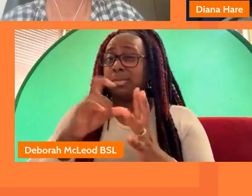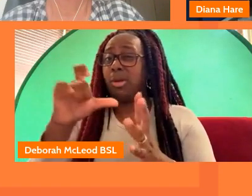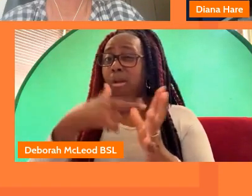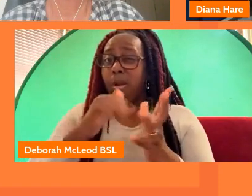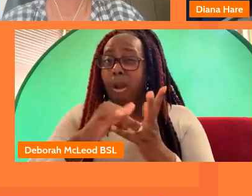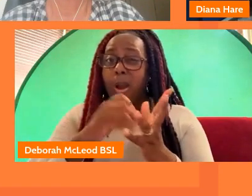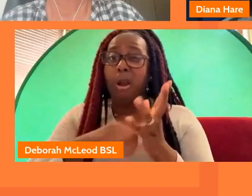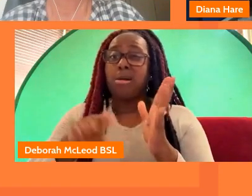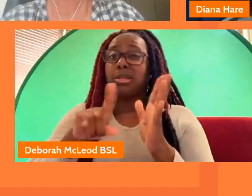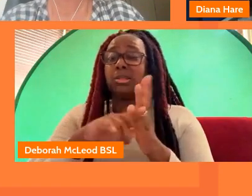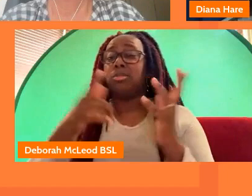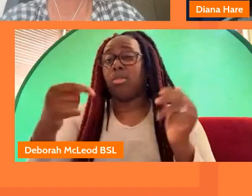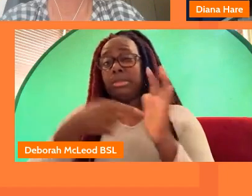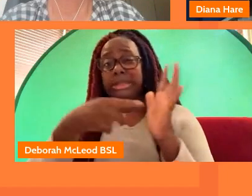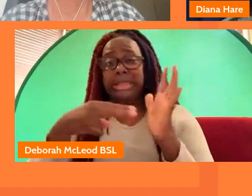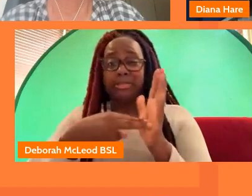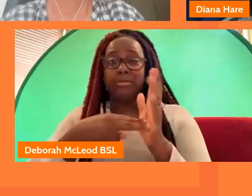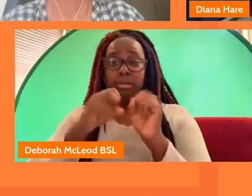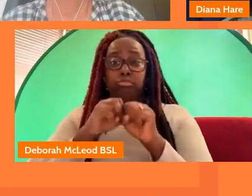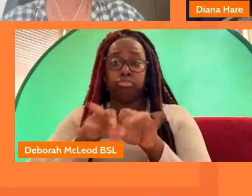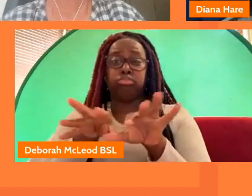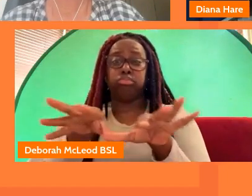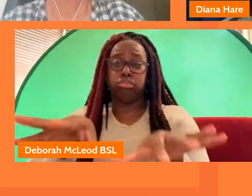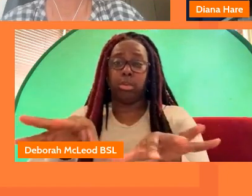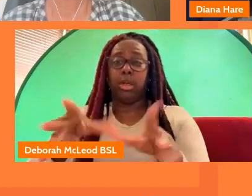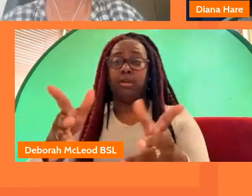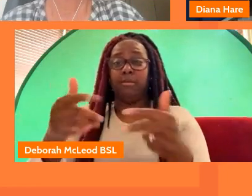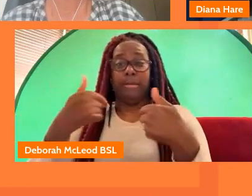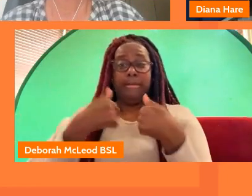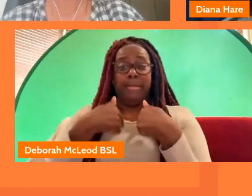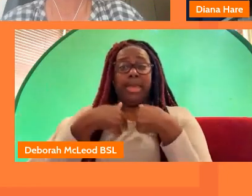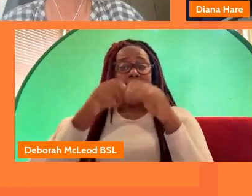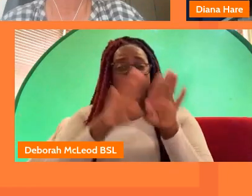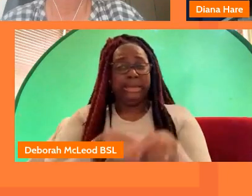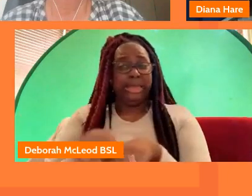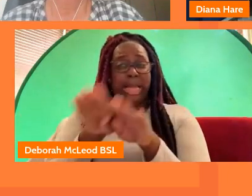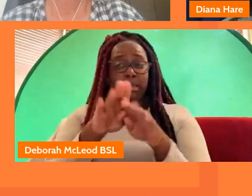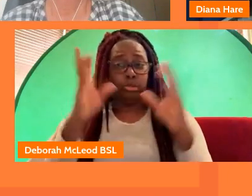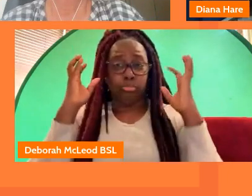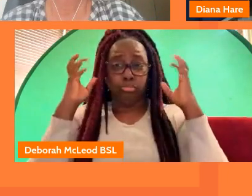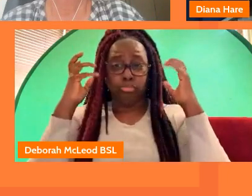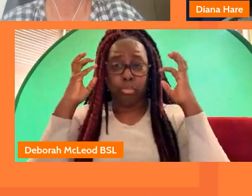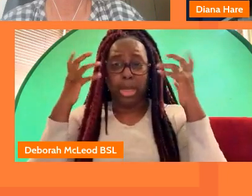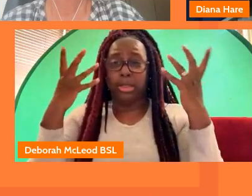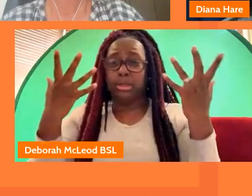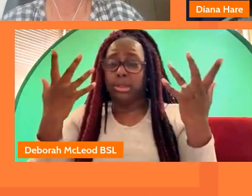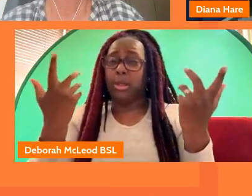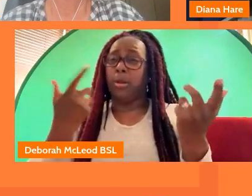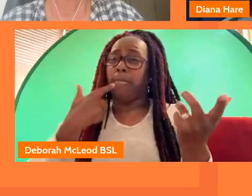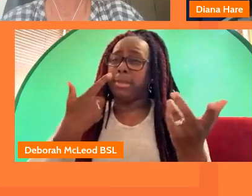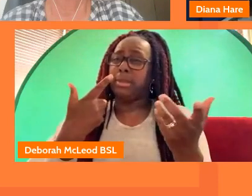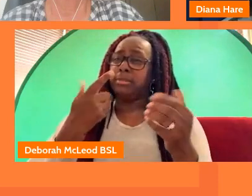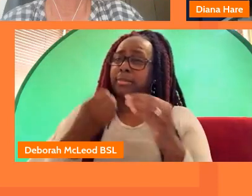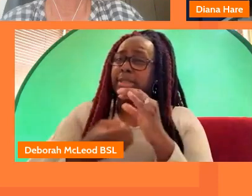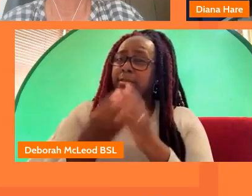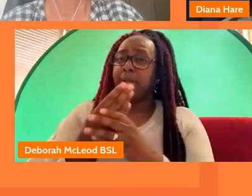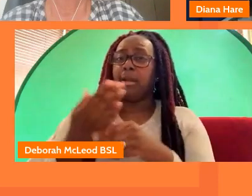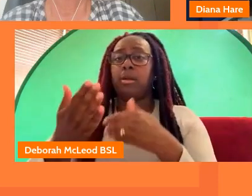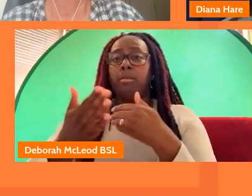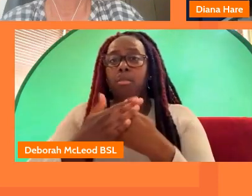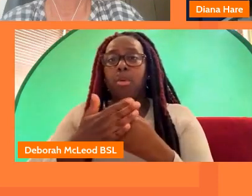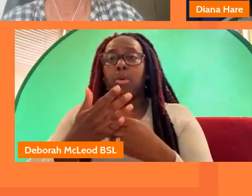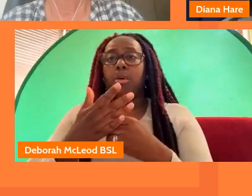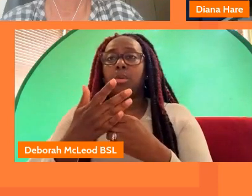broadcasting and for me for for for national radio one of the things that we're trying to do is develop more local independent